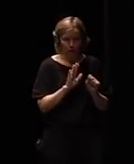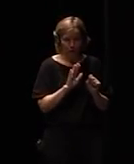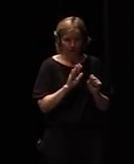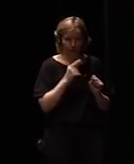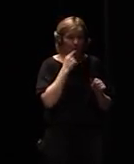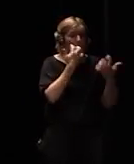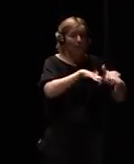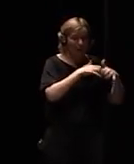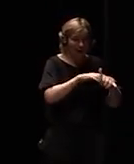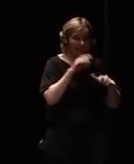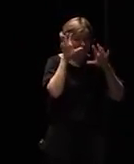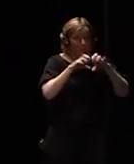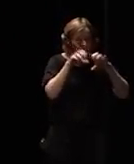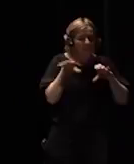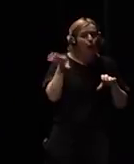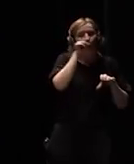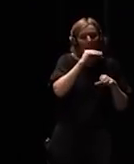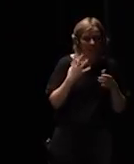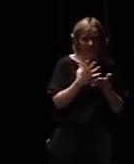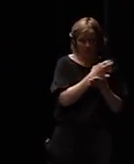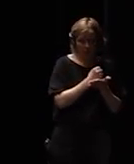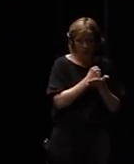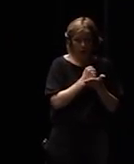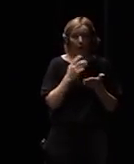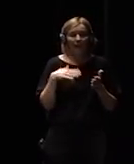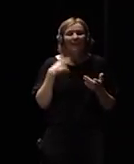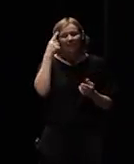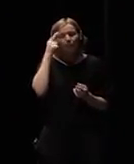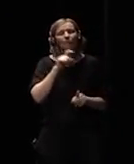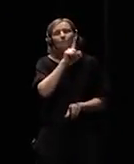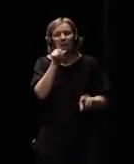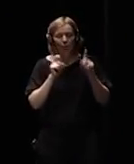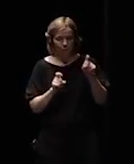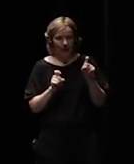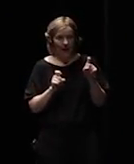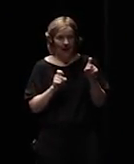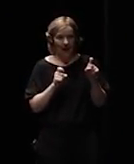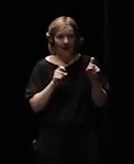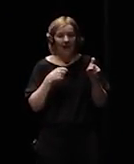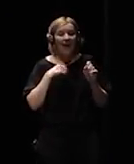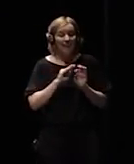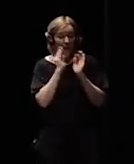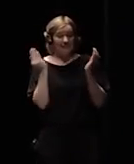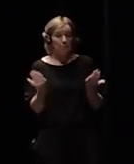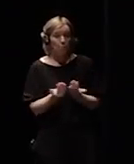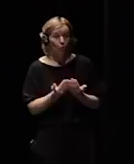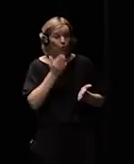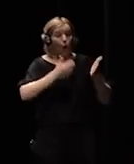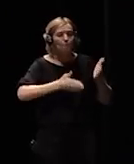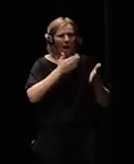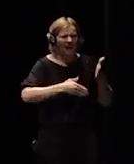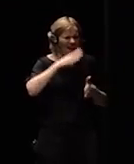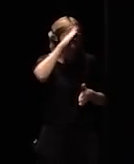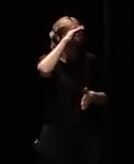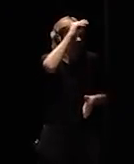have to ask a simple question what do we do in a world that's so super smart with machines what's going to